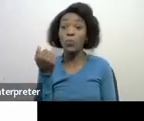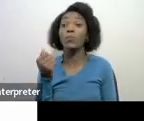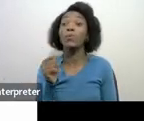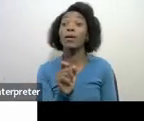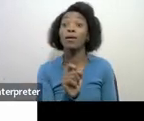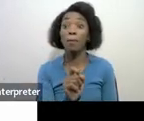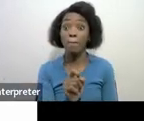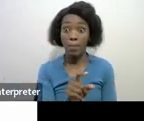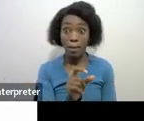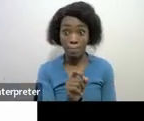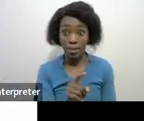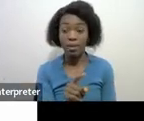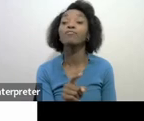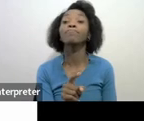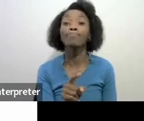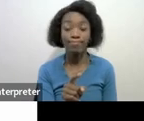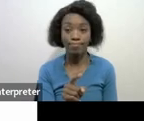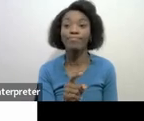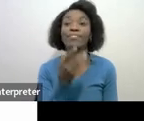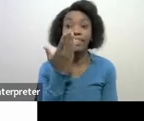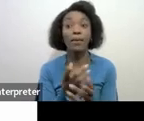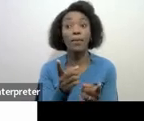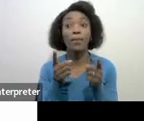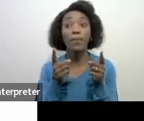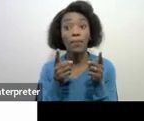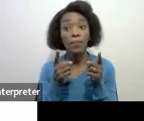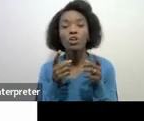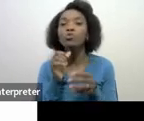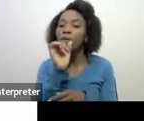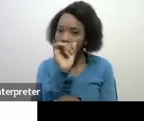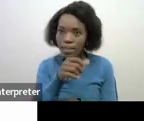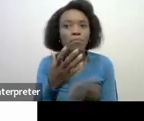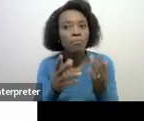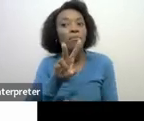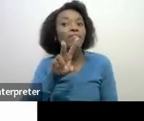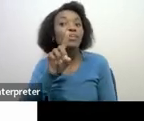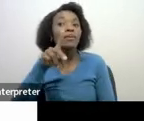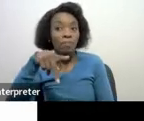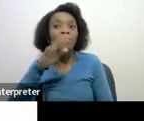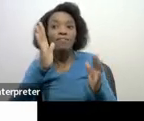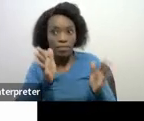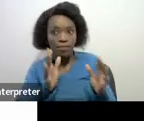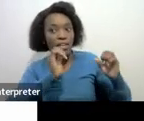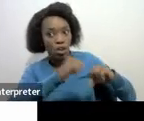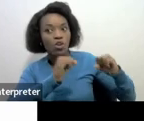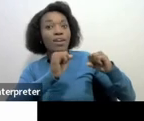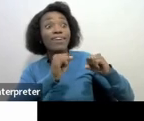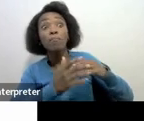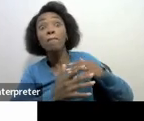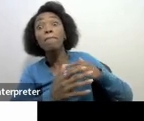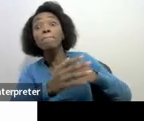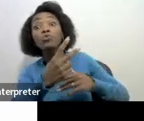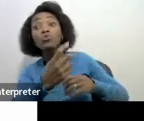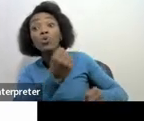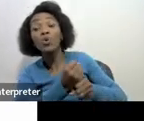may render your application even though you had entered into a VDP agreement two years three years down the line